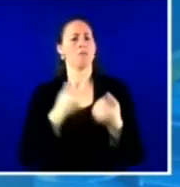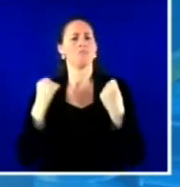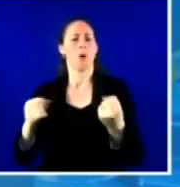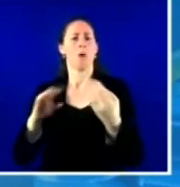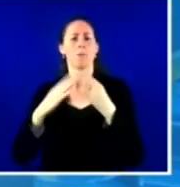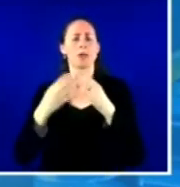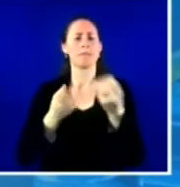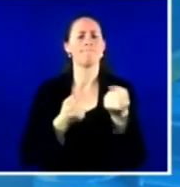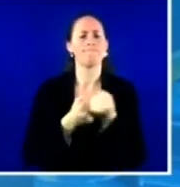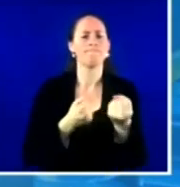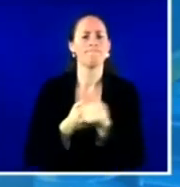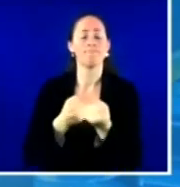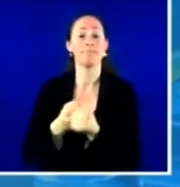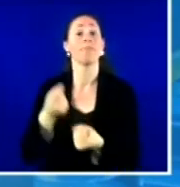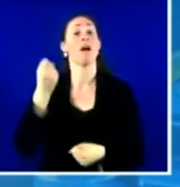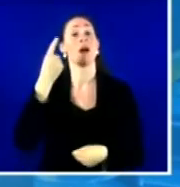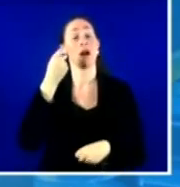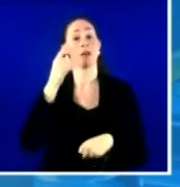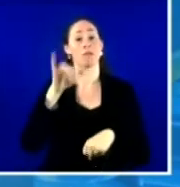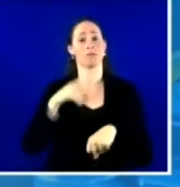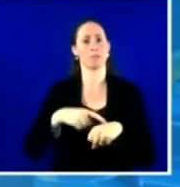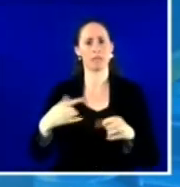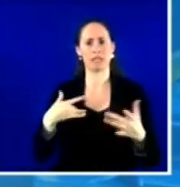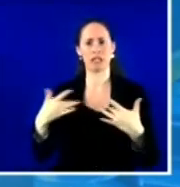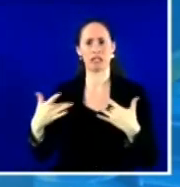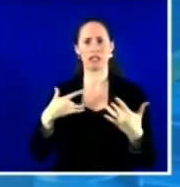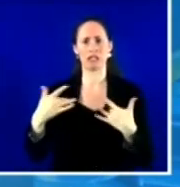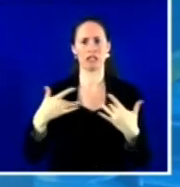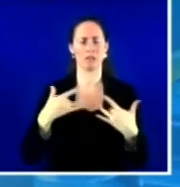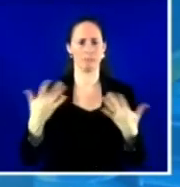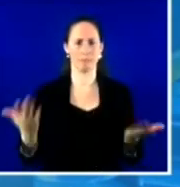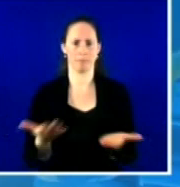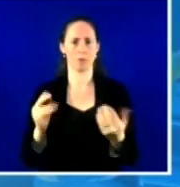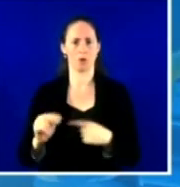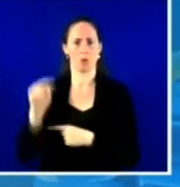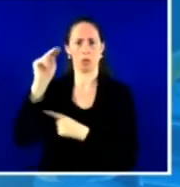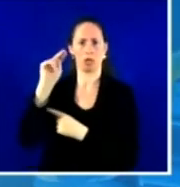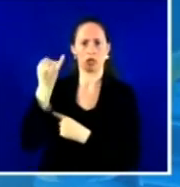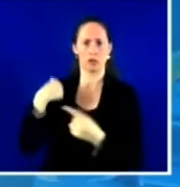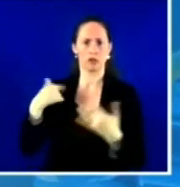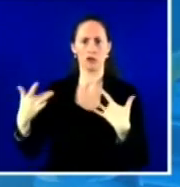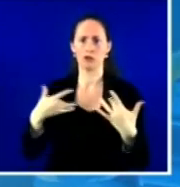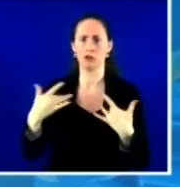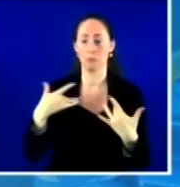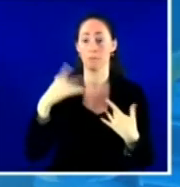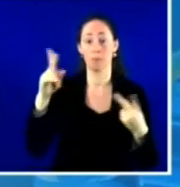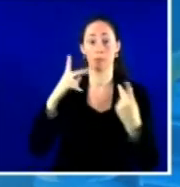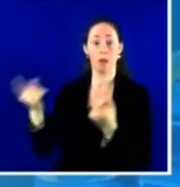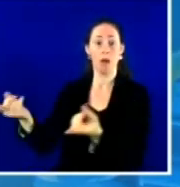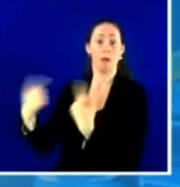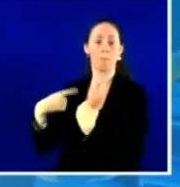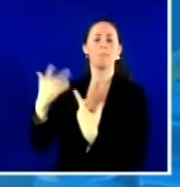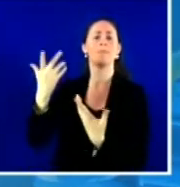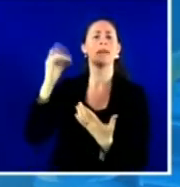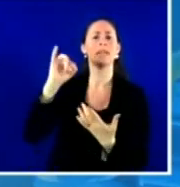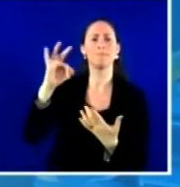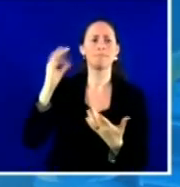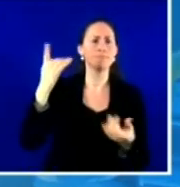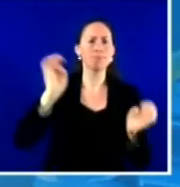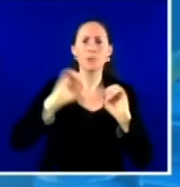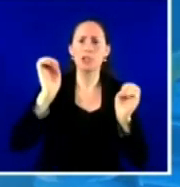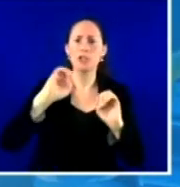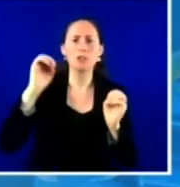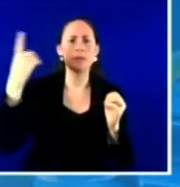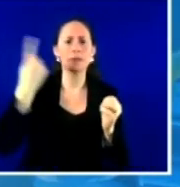Patterson, New Jersey, would came to the emergency department in part for primary care. So we